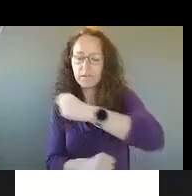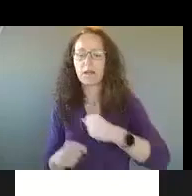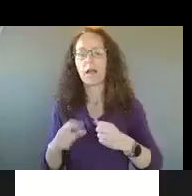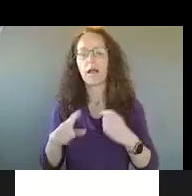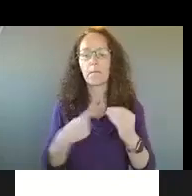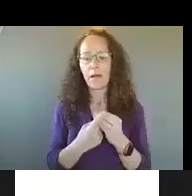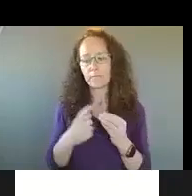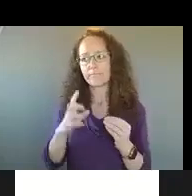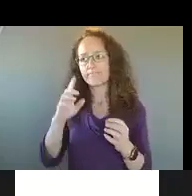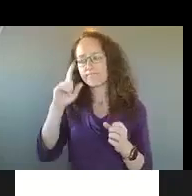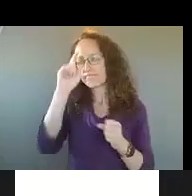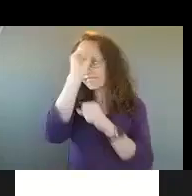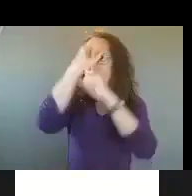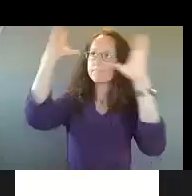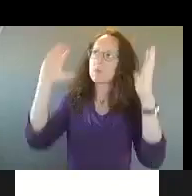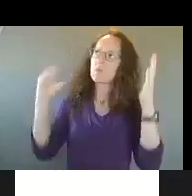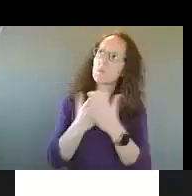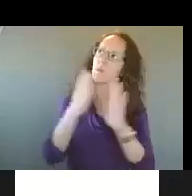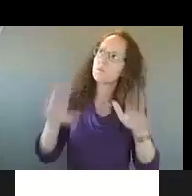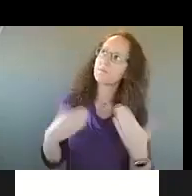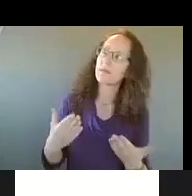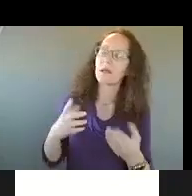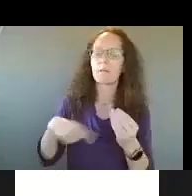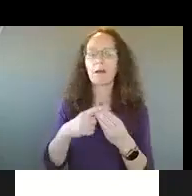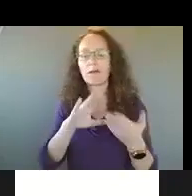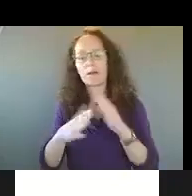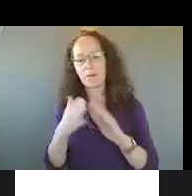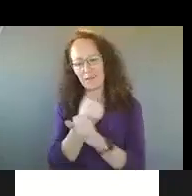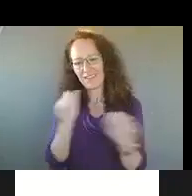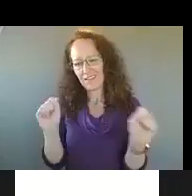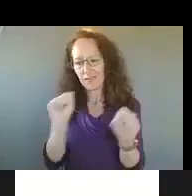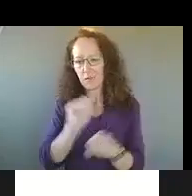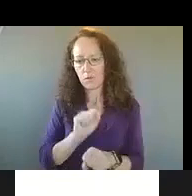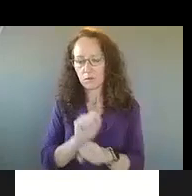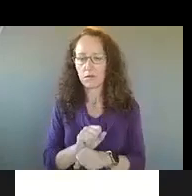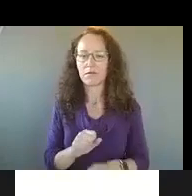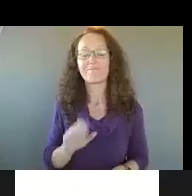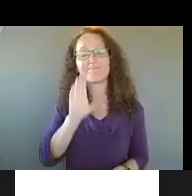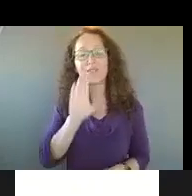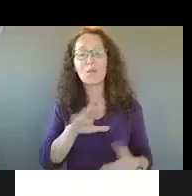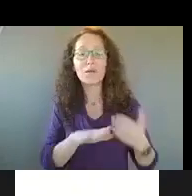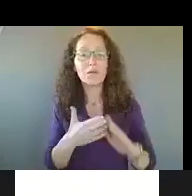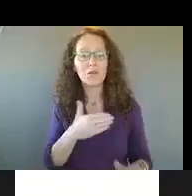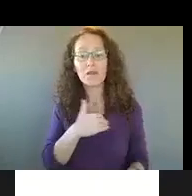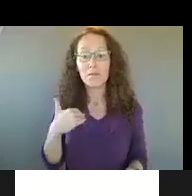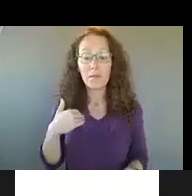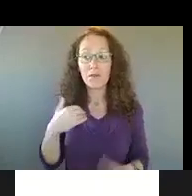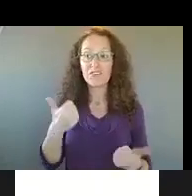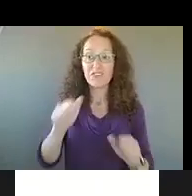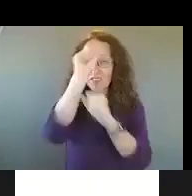recognize that it is difficult for community members to imagine a new system.